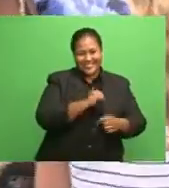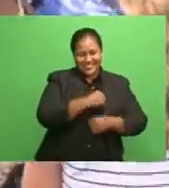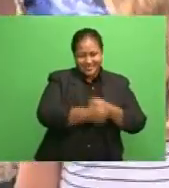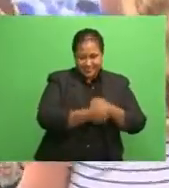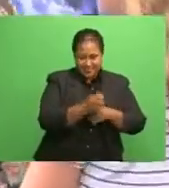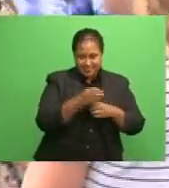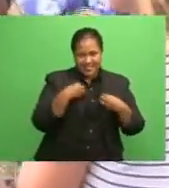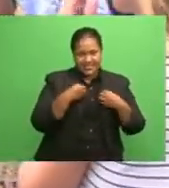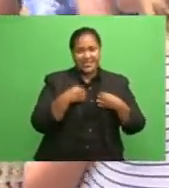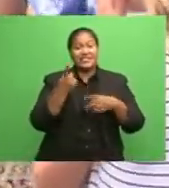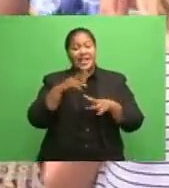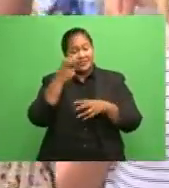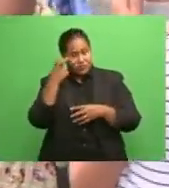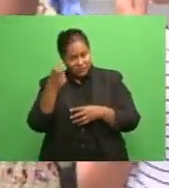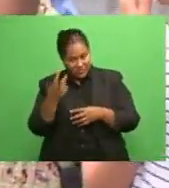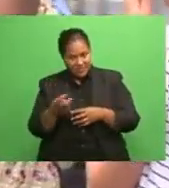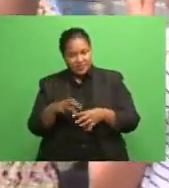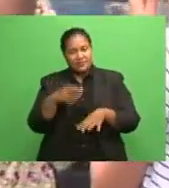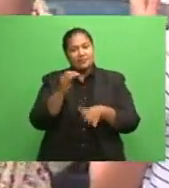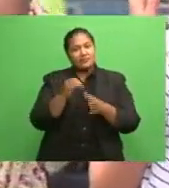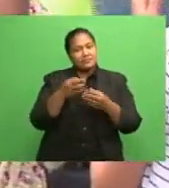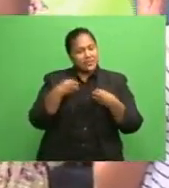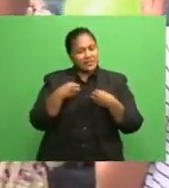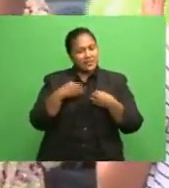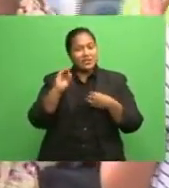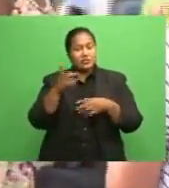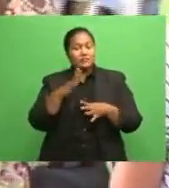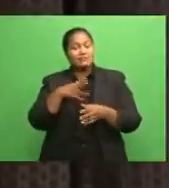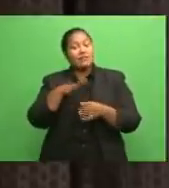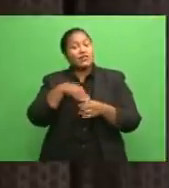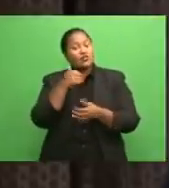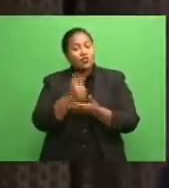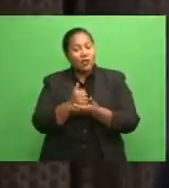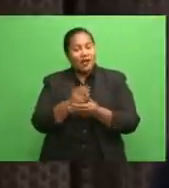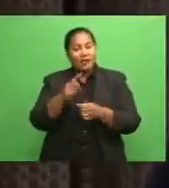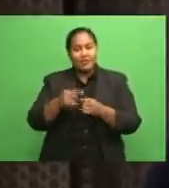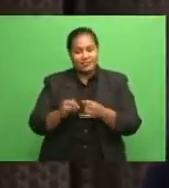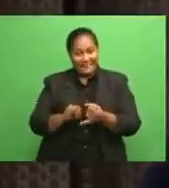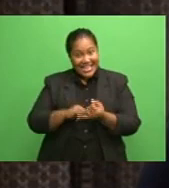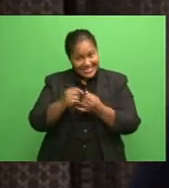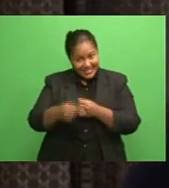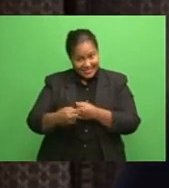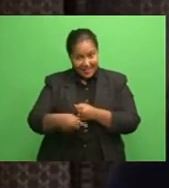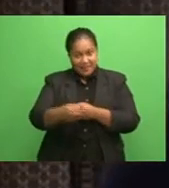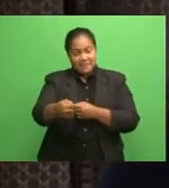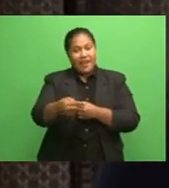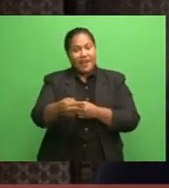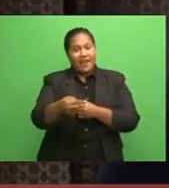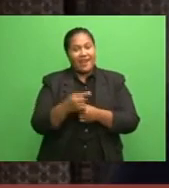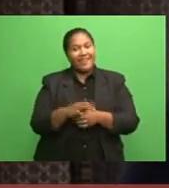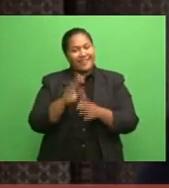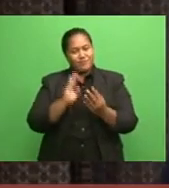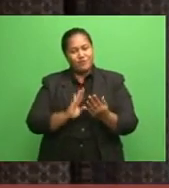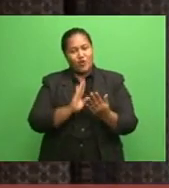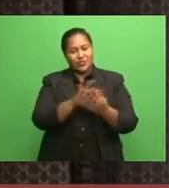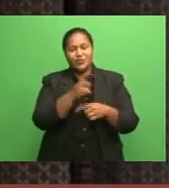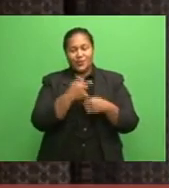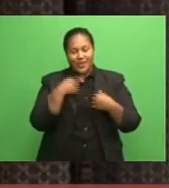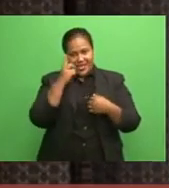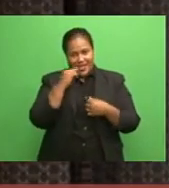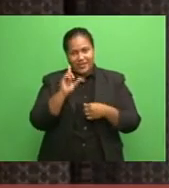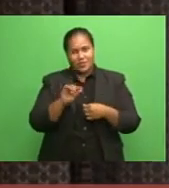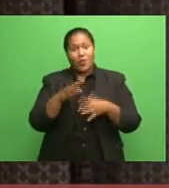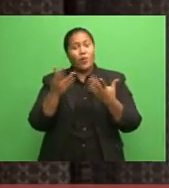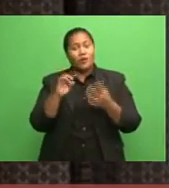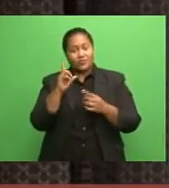as tourism. We would actually ensure the sustainable and coordinated approach. What we can offer as an